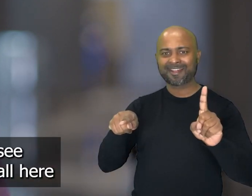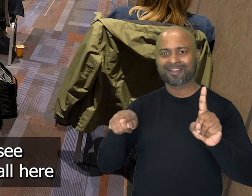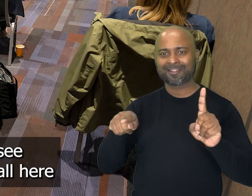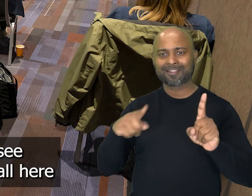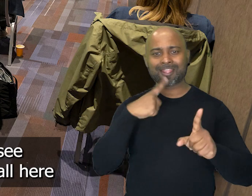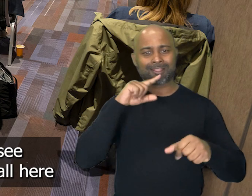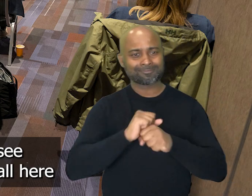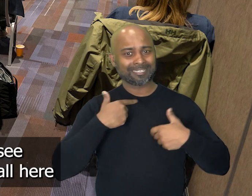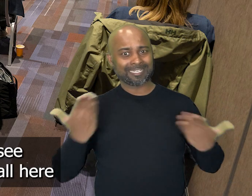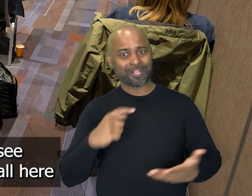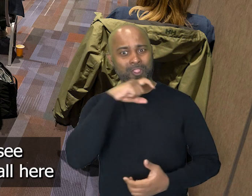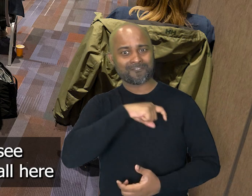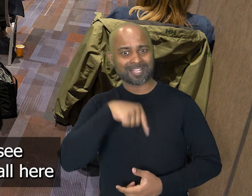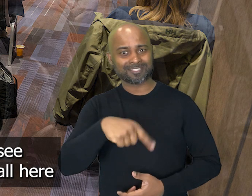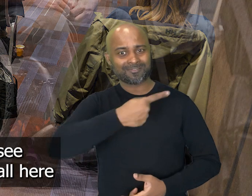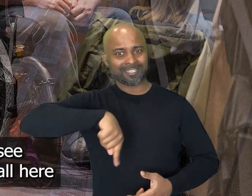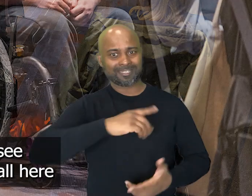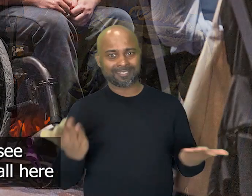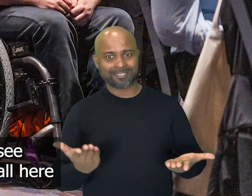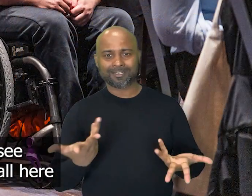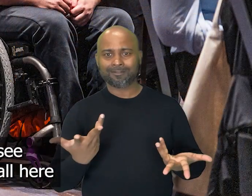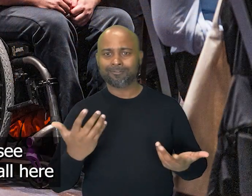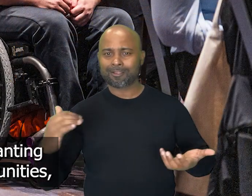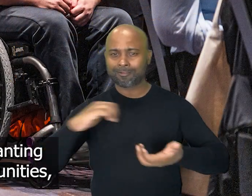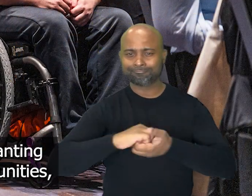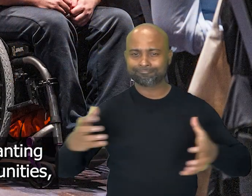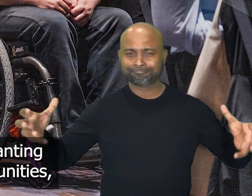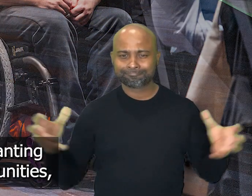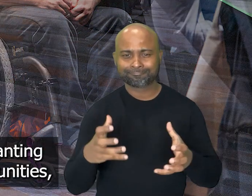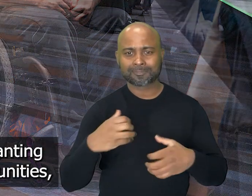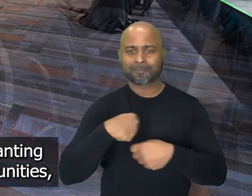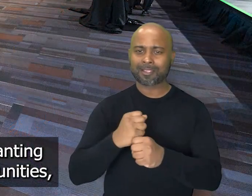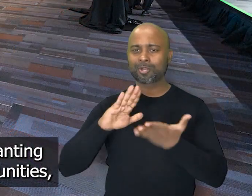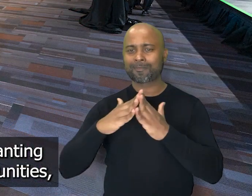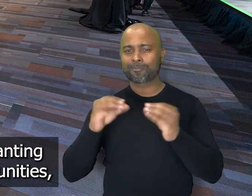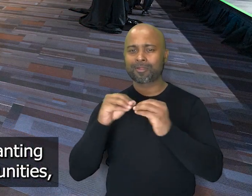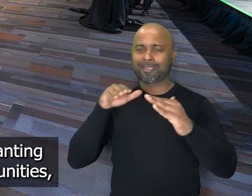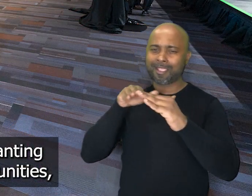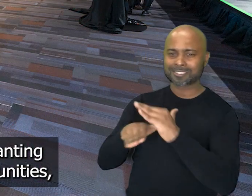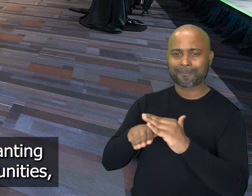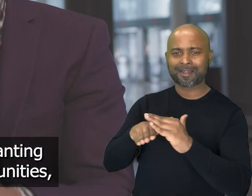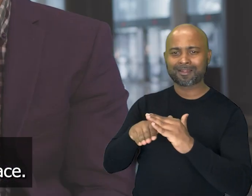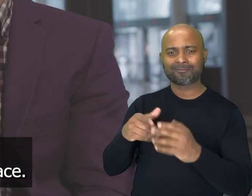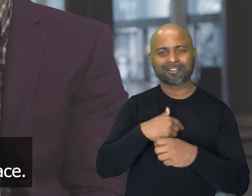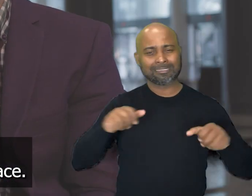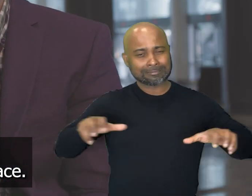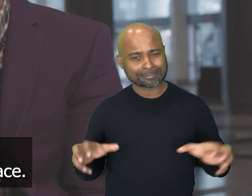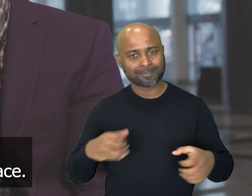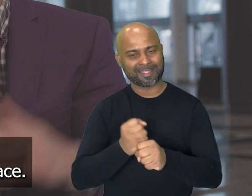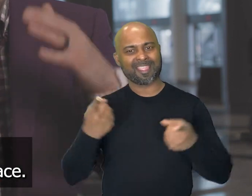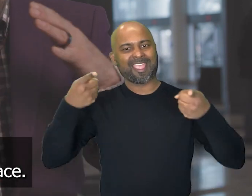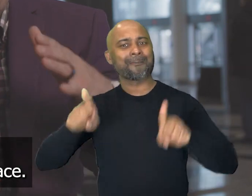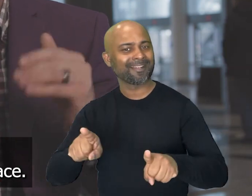change. And that's ultimately what I see here at the conference is we're all here under a joined movement of wanting to create more accessible communities and we're doing